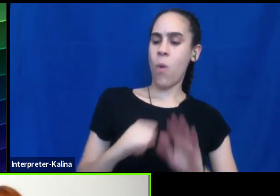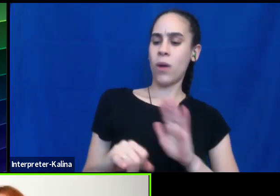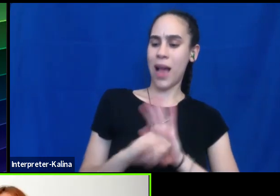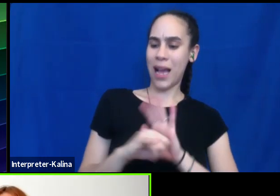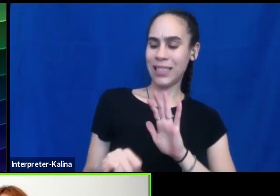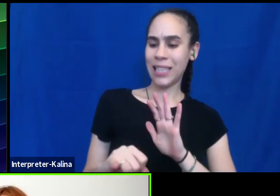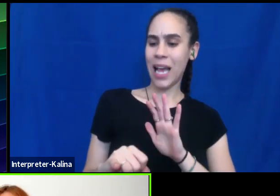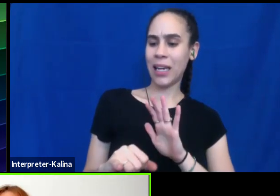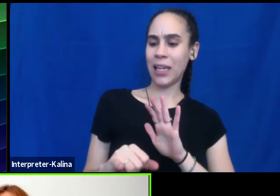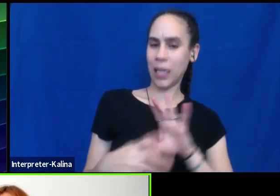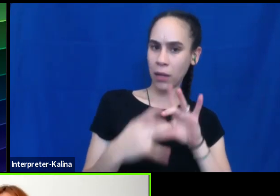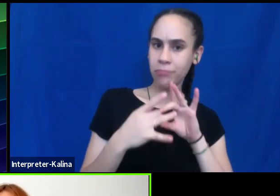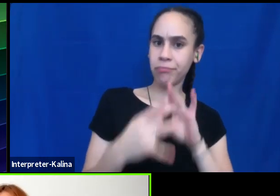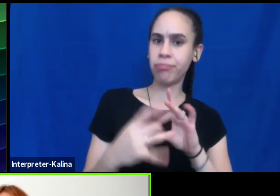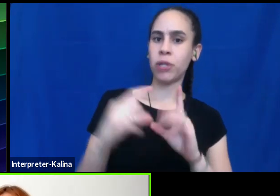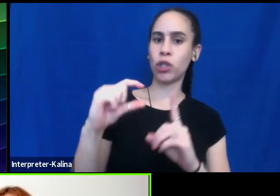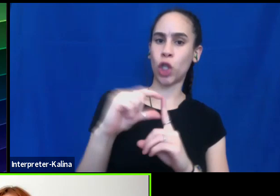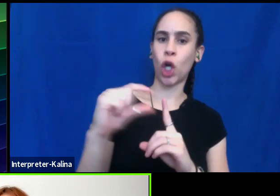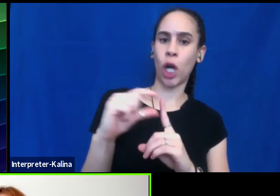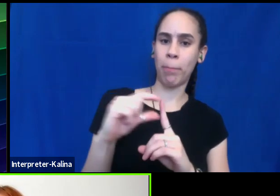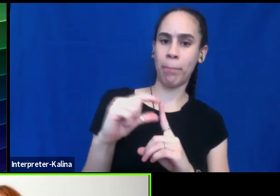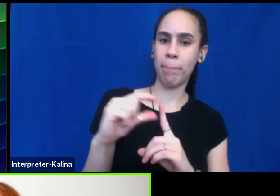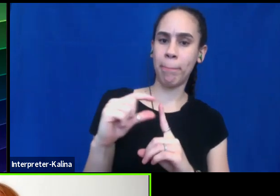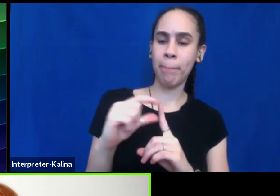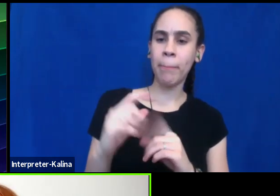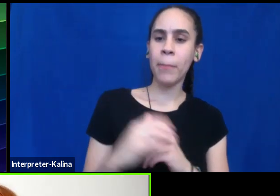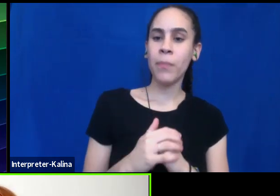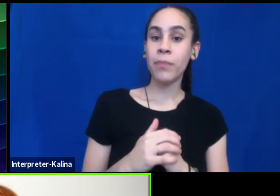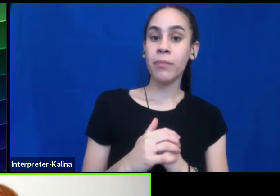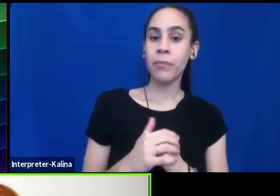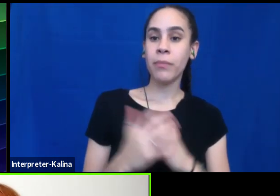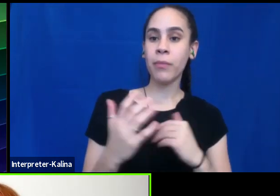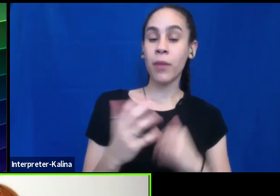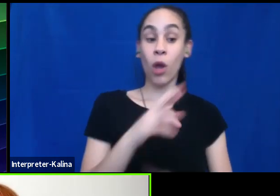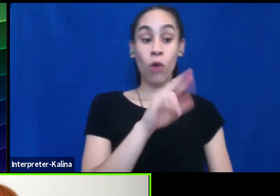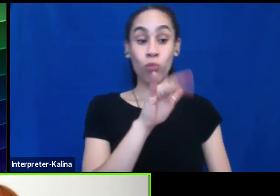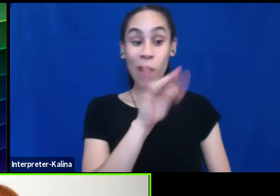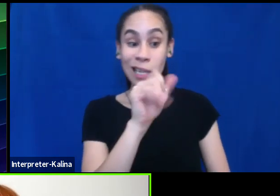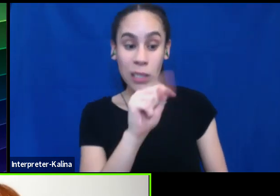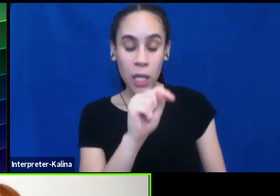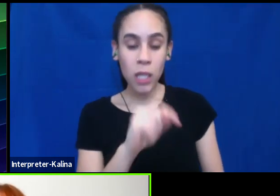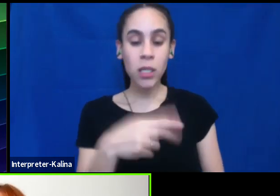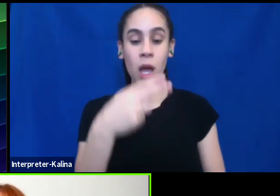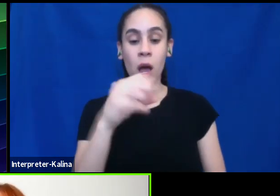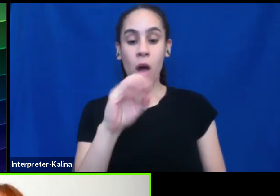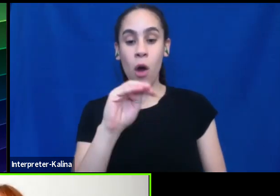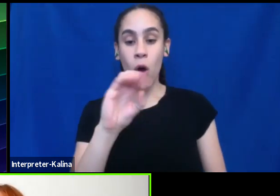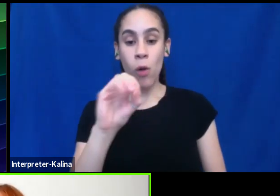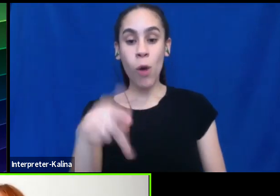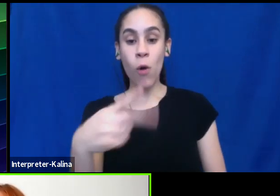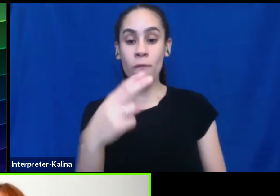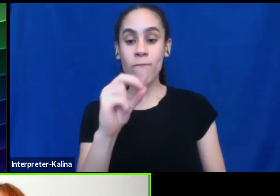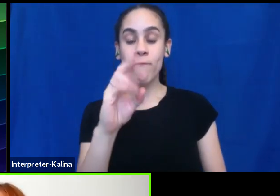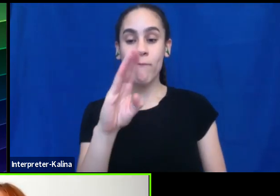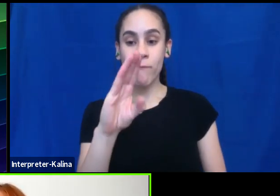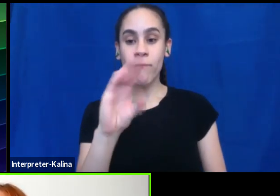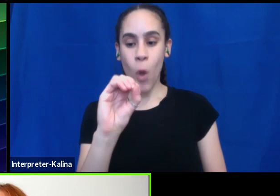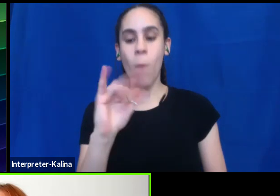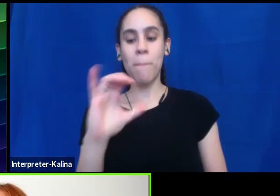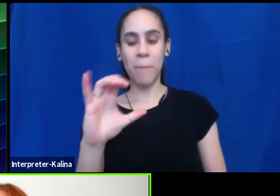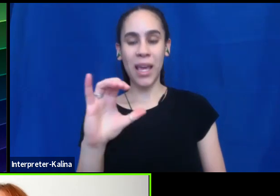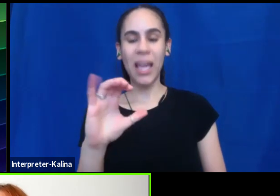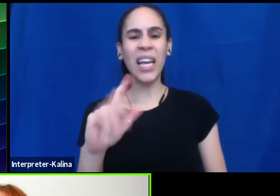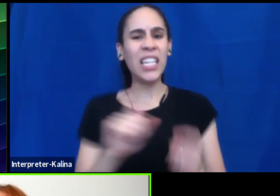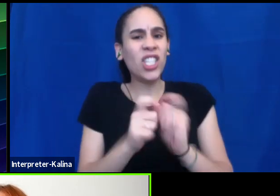racist, you know, it's, it's like racist, like homophobic, it really does change. Yeah. I agree. changes the conversation that